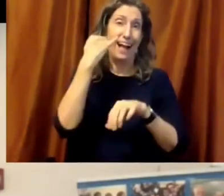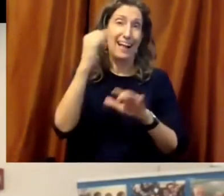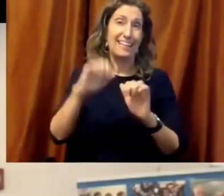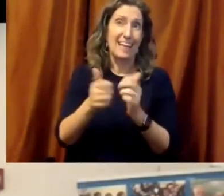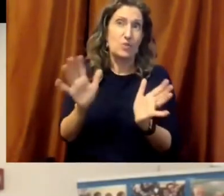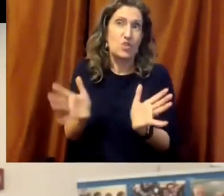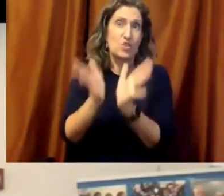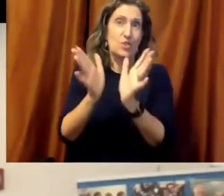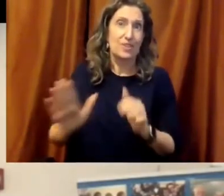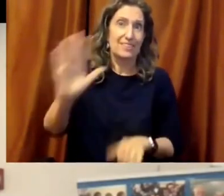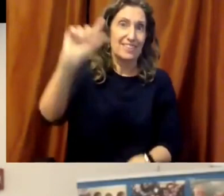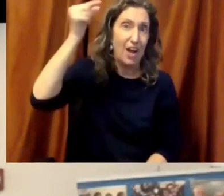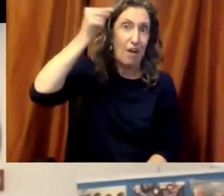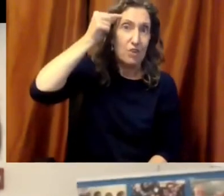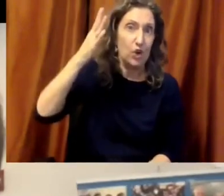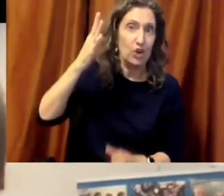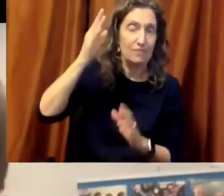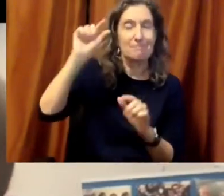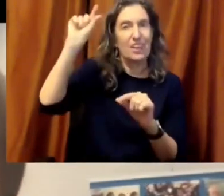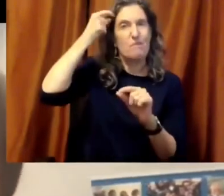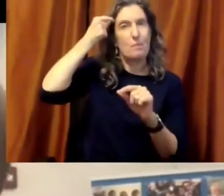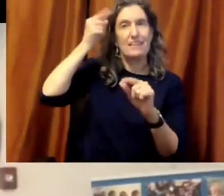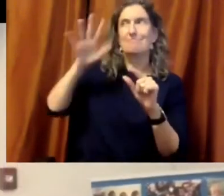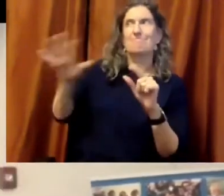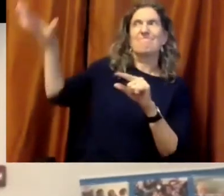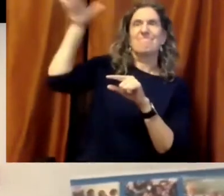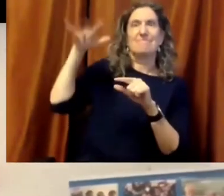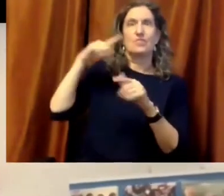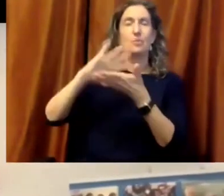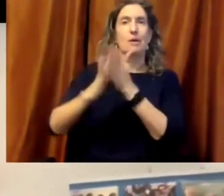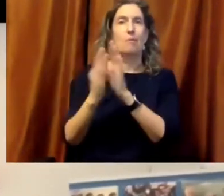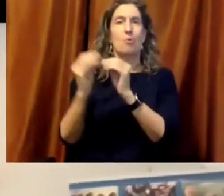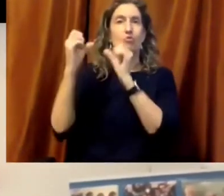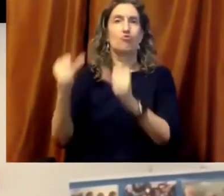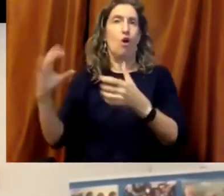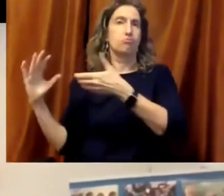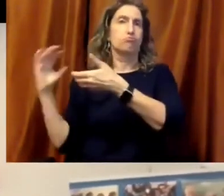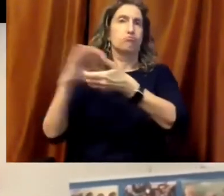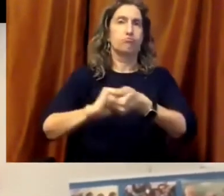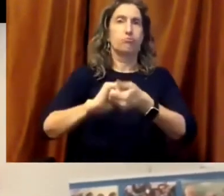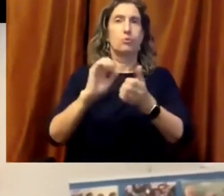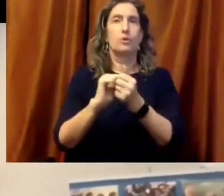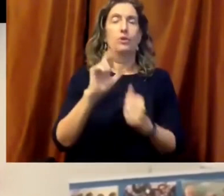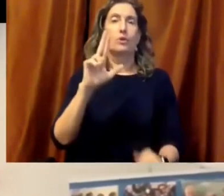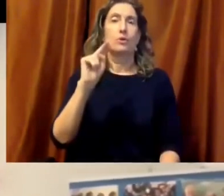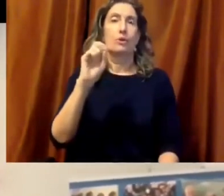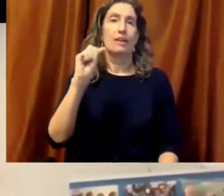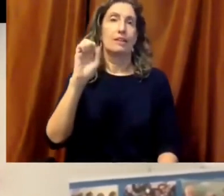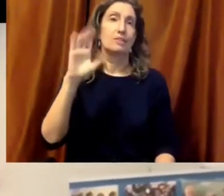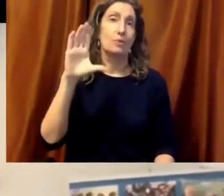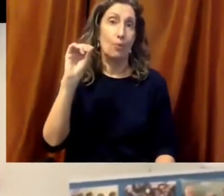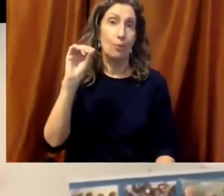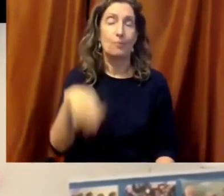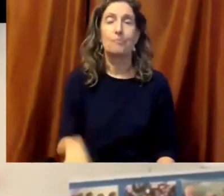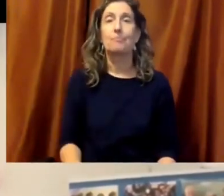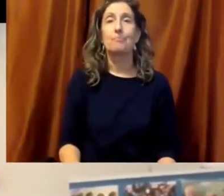and to directly become part of the broader conversations. A person who will help us think about that in the